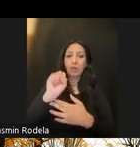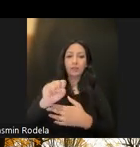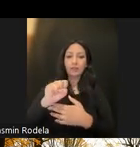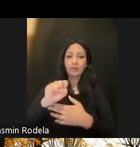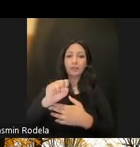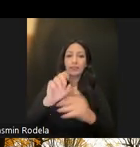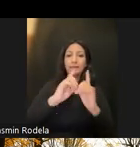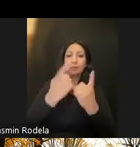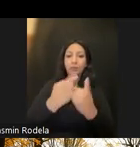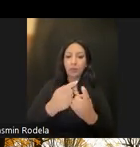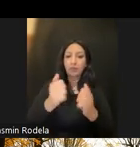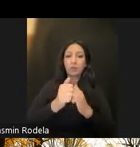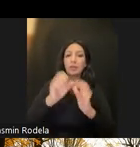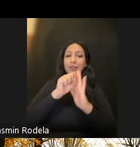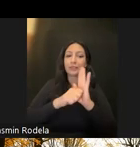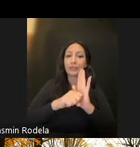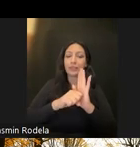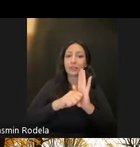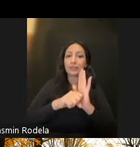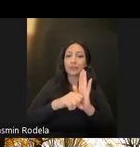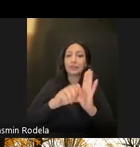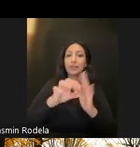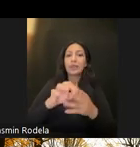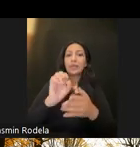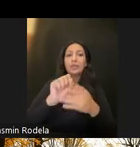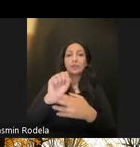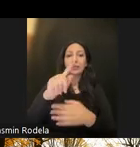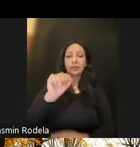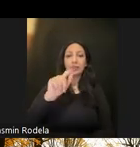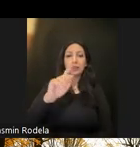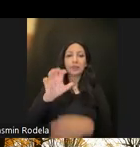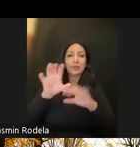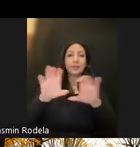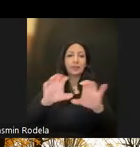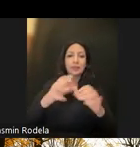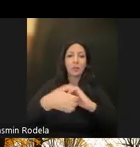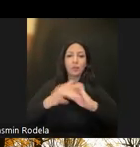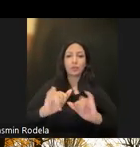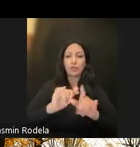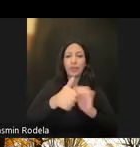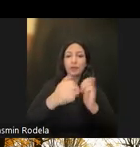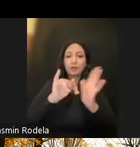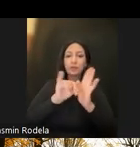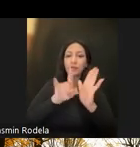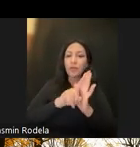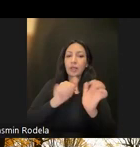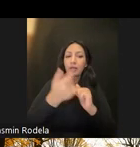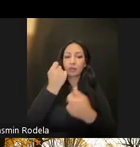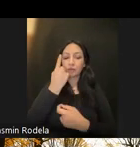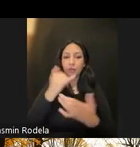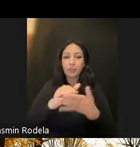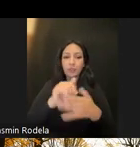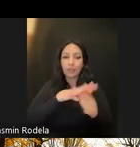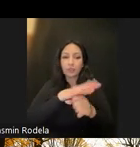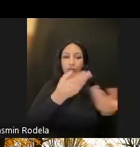and stakeholders as well to get input on how to define and how to understand where the